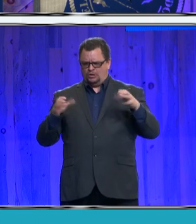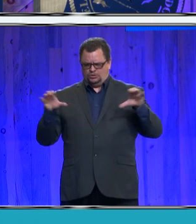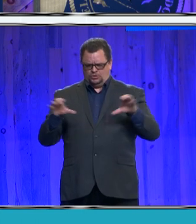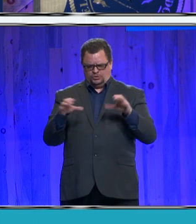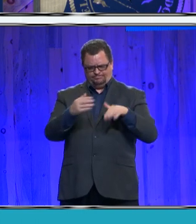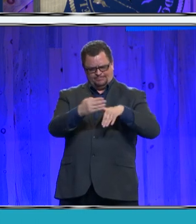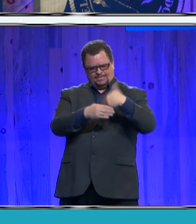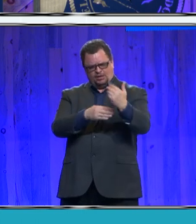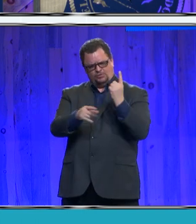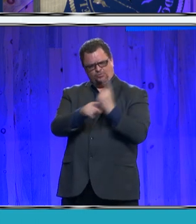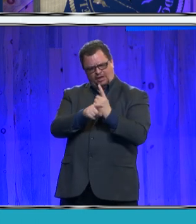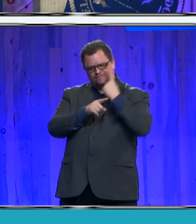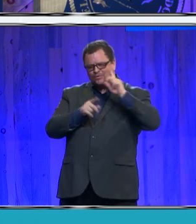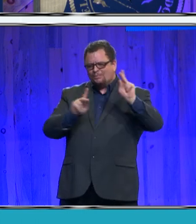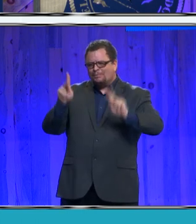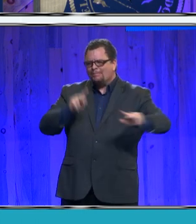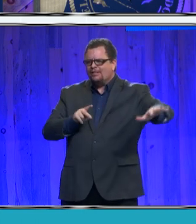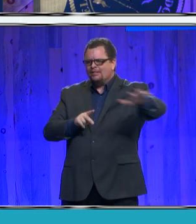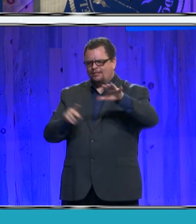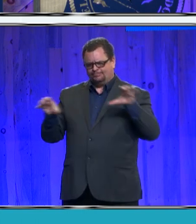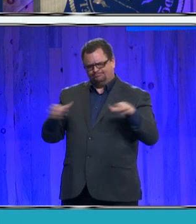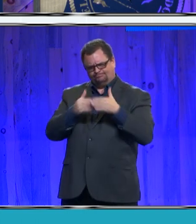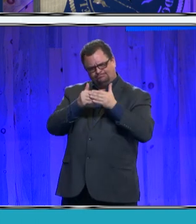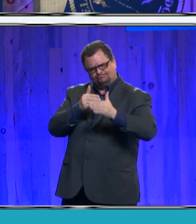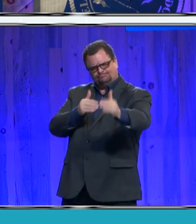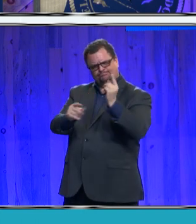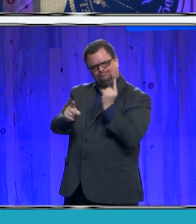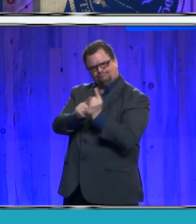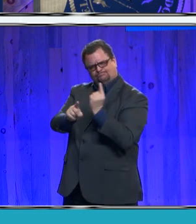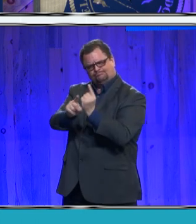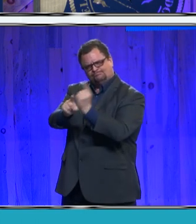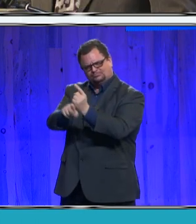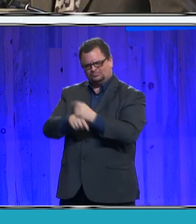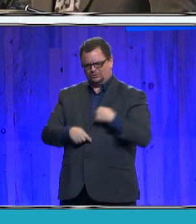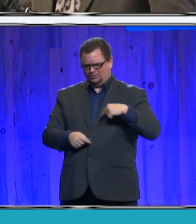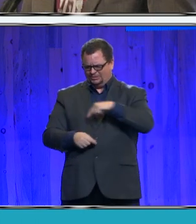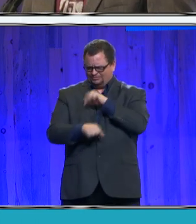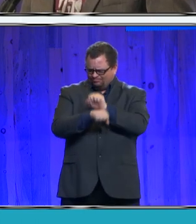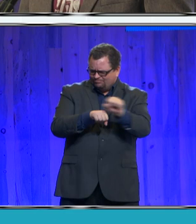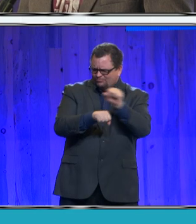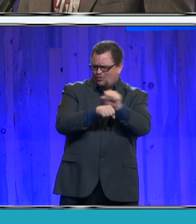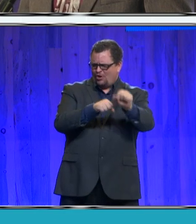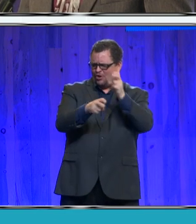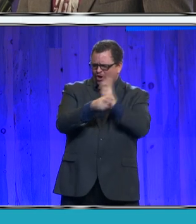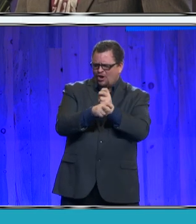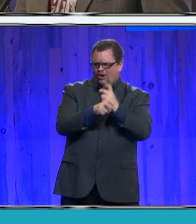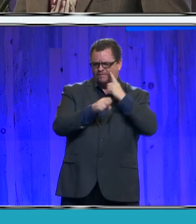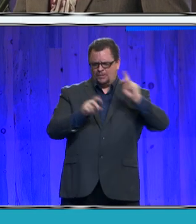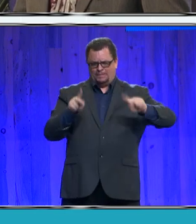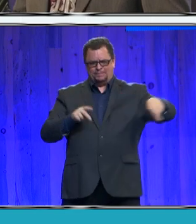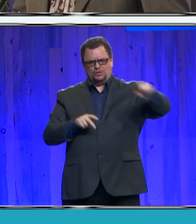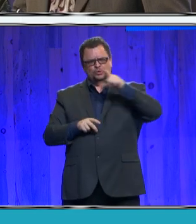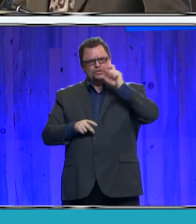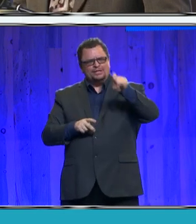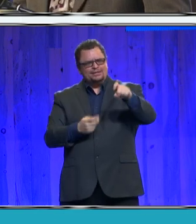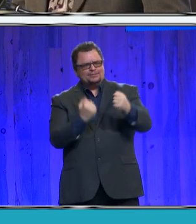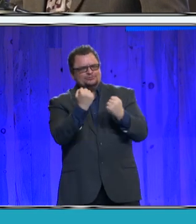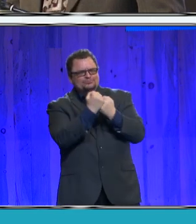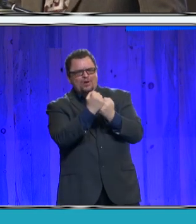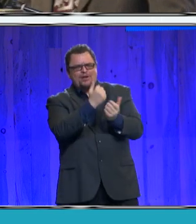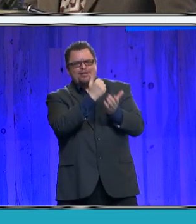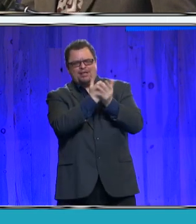going above and beyond for those most in need. Doing the next right thing in 2021